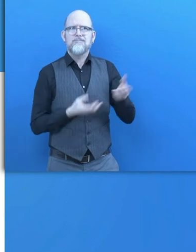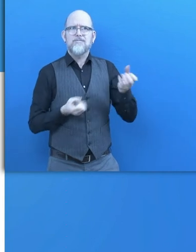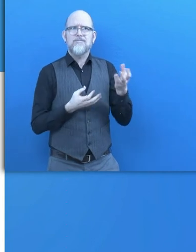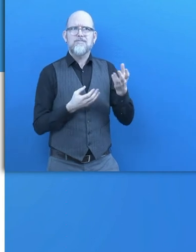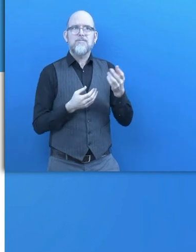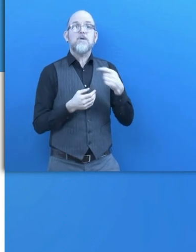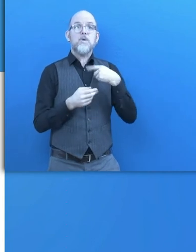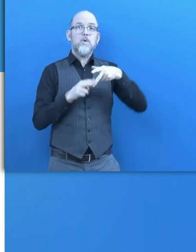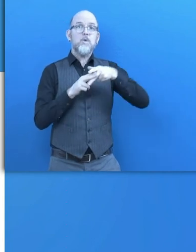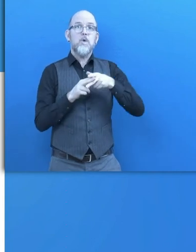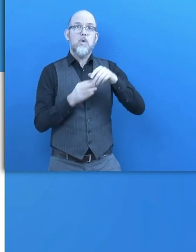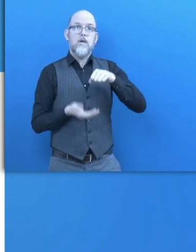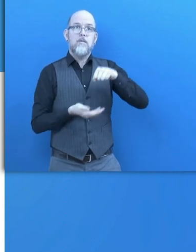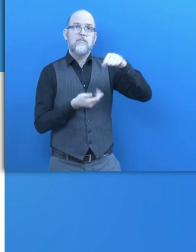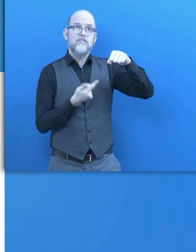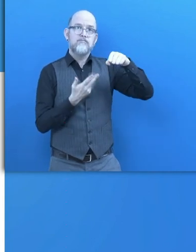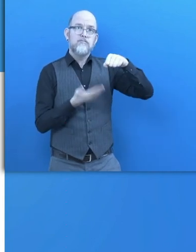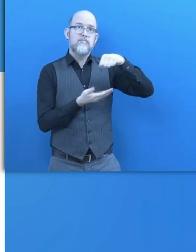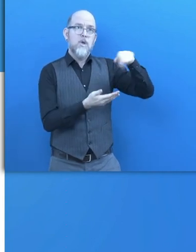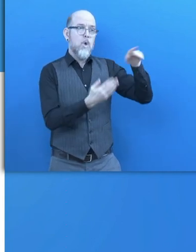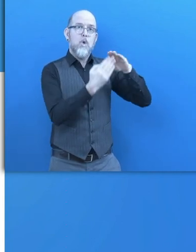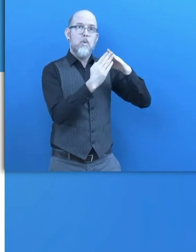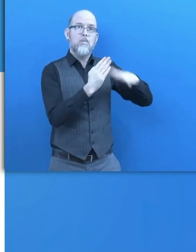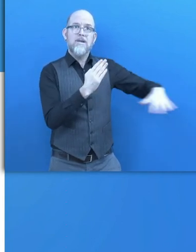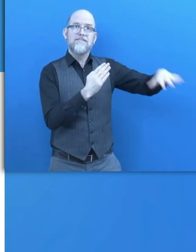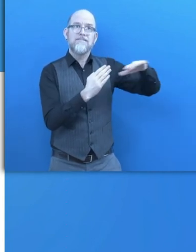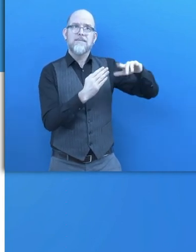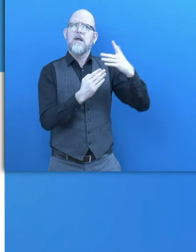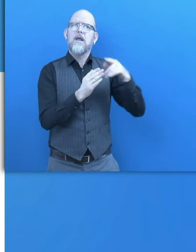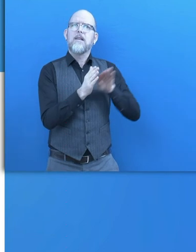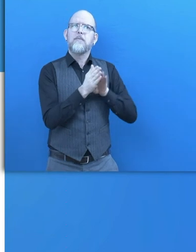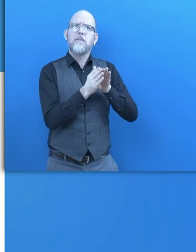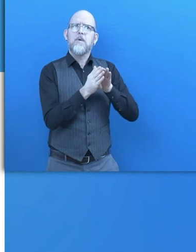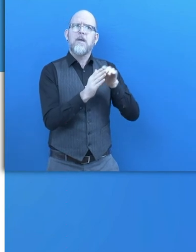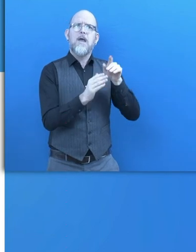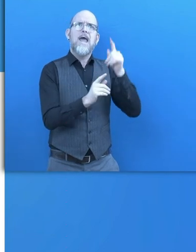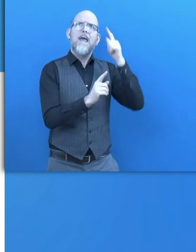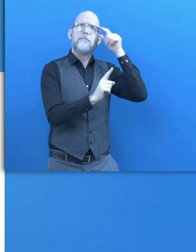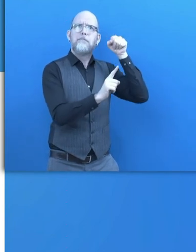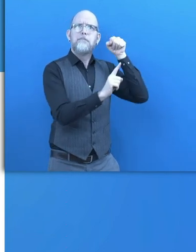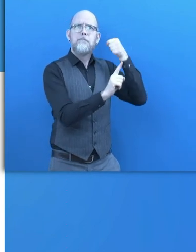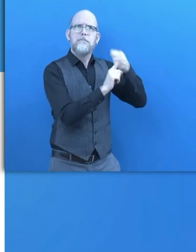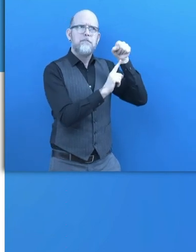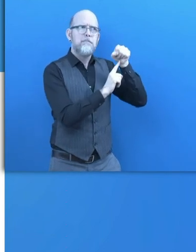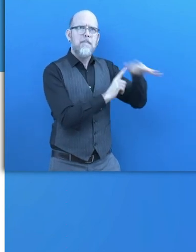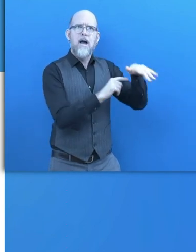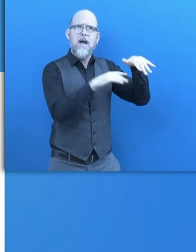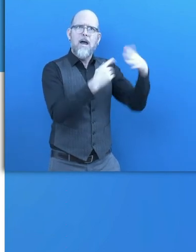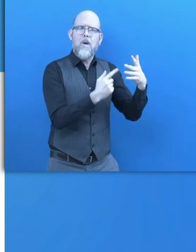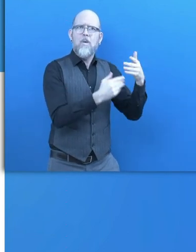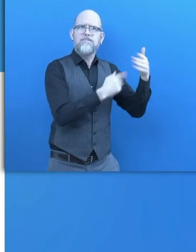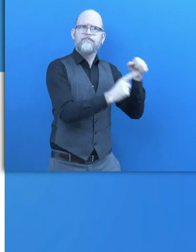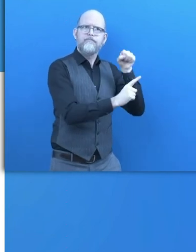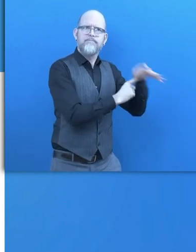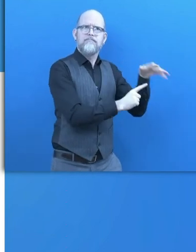community development, for impact measurement. And they will become a member of the alliance of lead partners